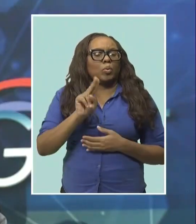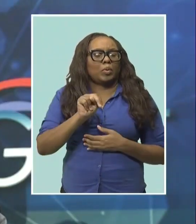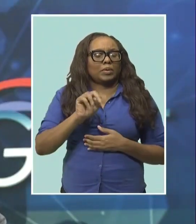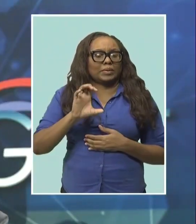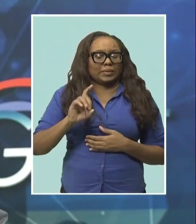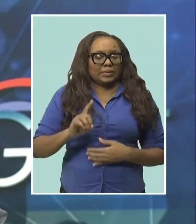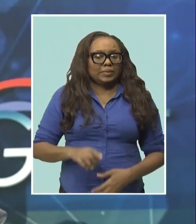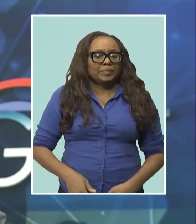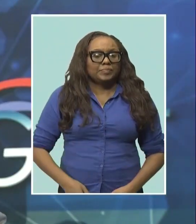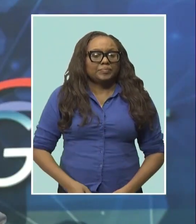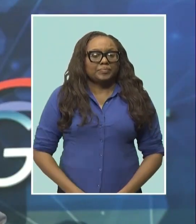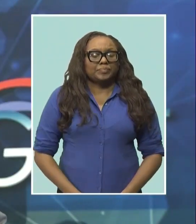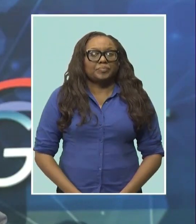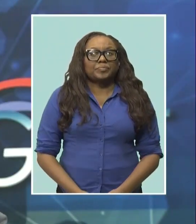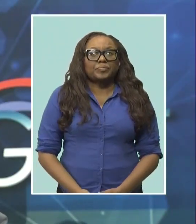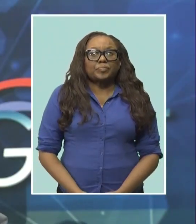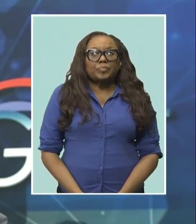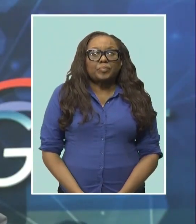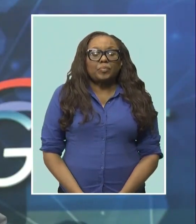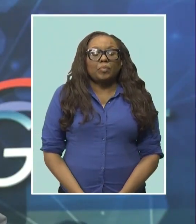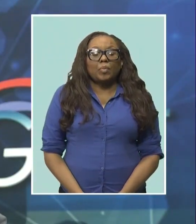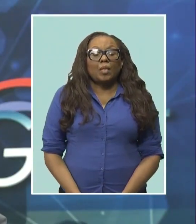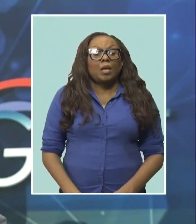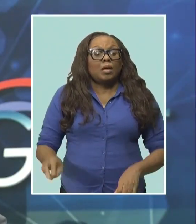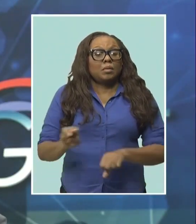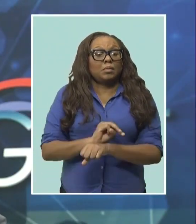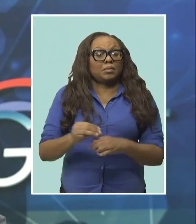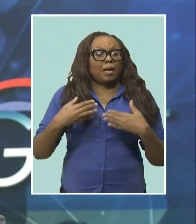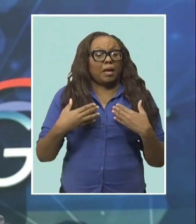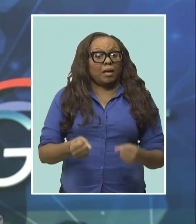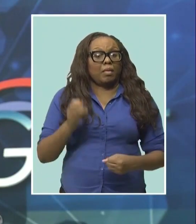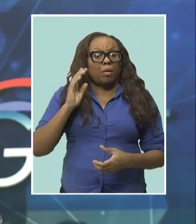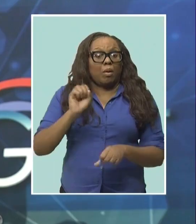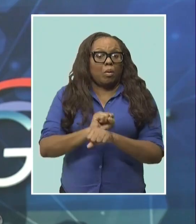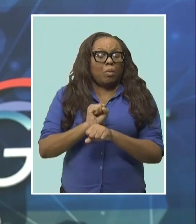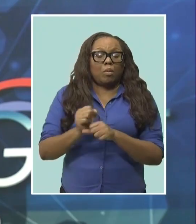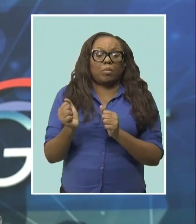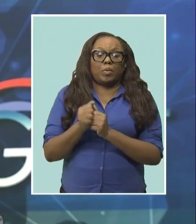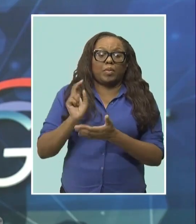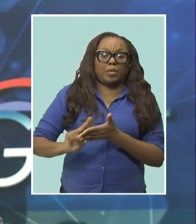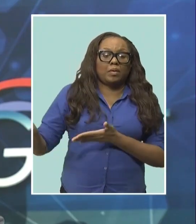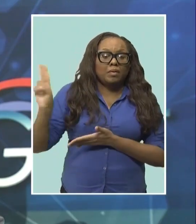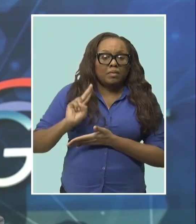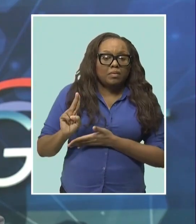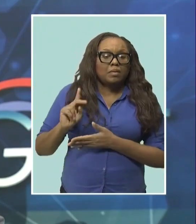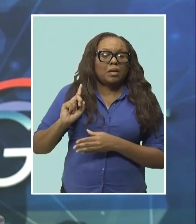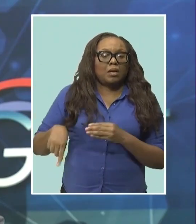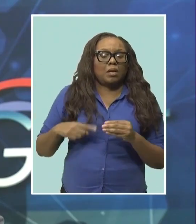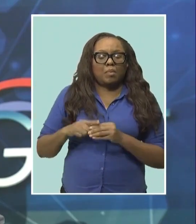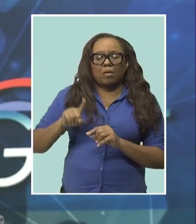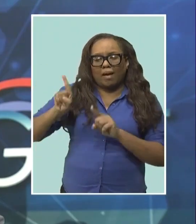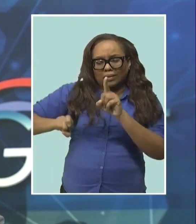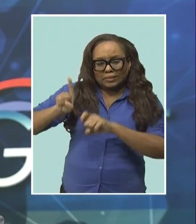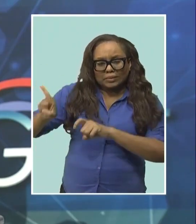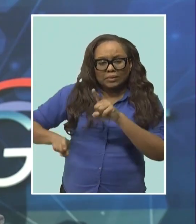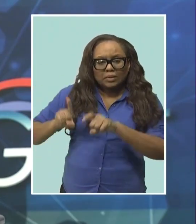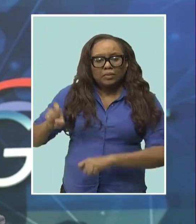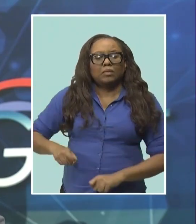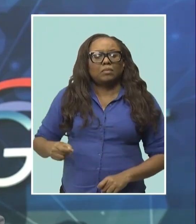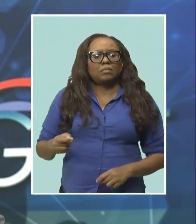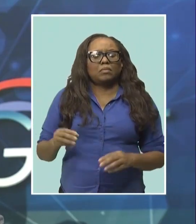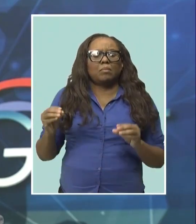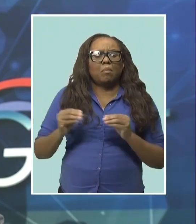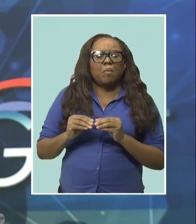Dr. George also reveals the Ministry of Health will be working with the University of the West Indies Cave Hill Campus on a survey to get a more